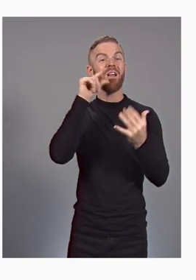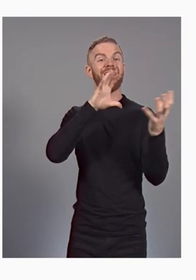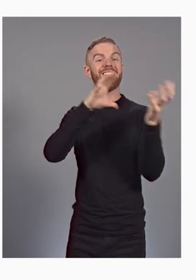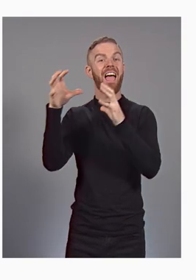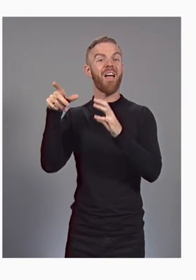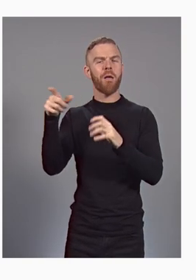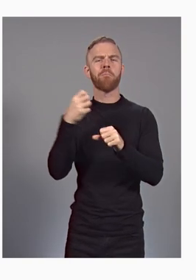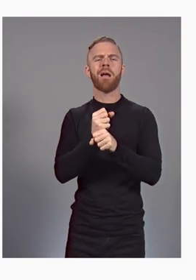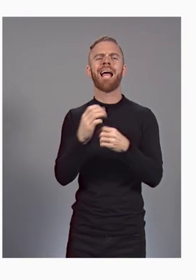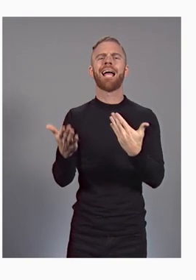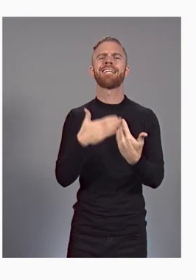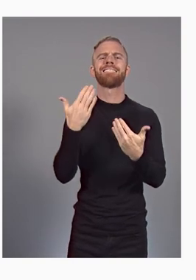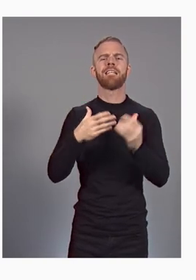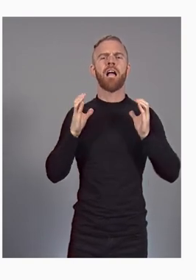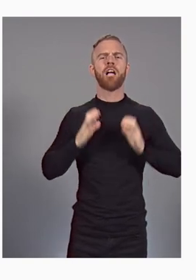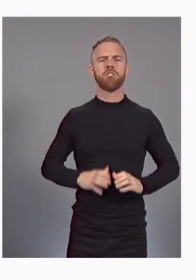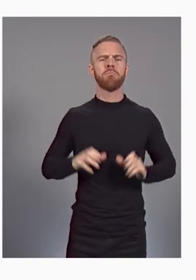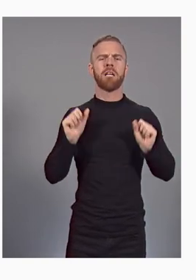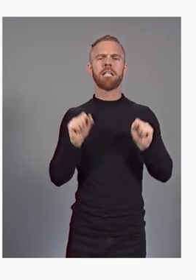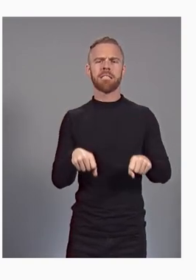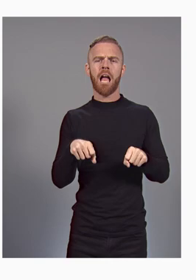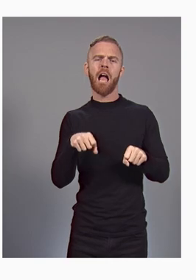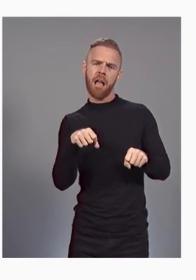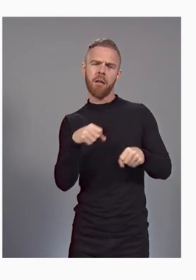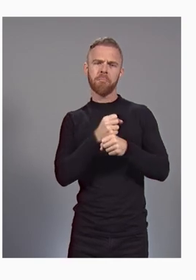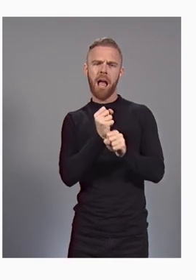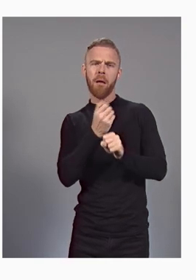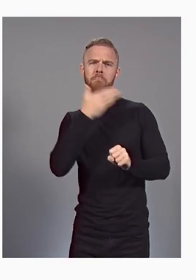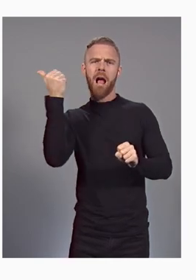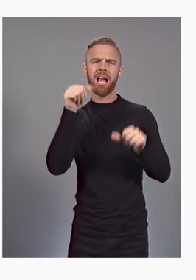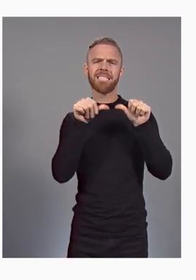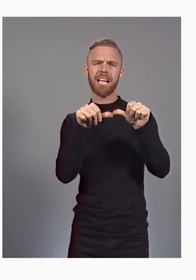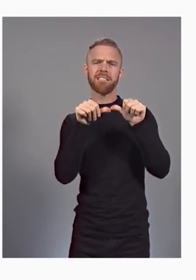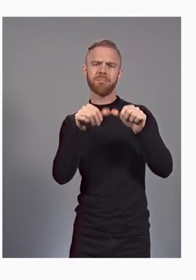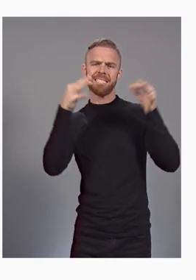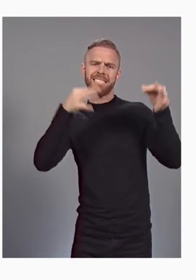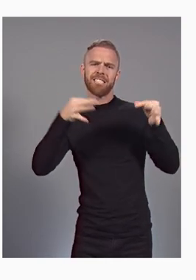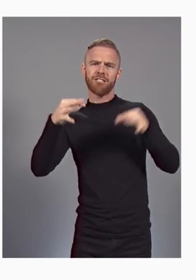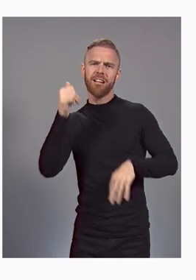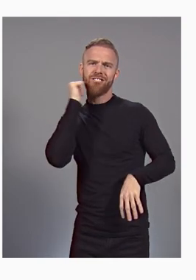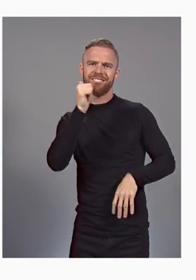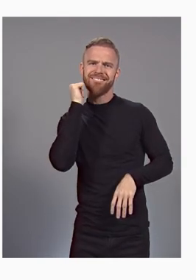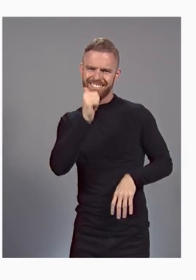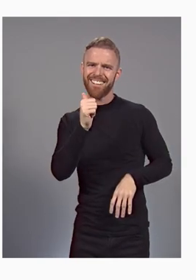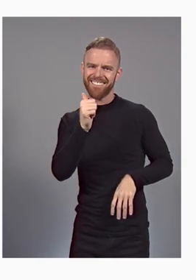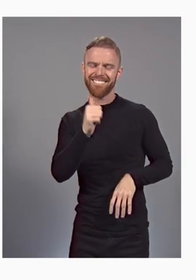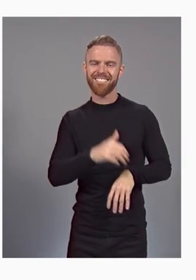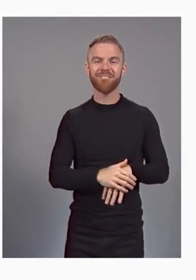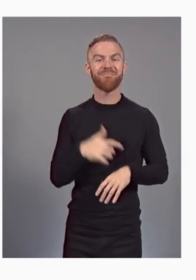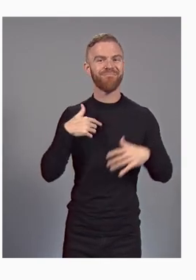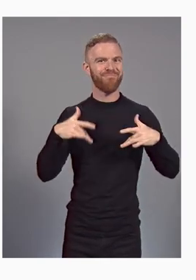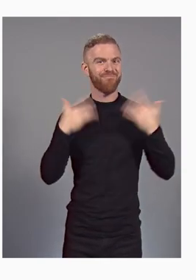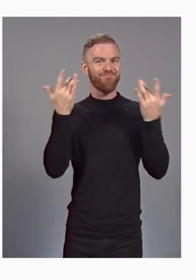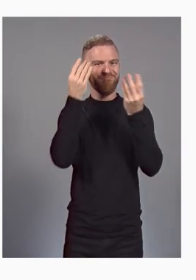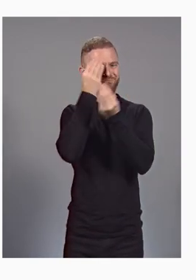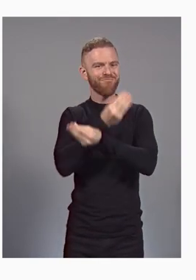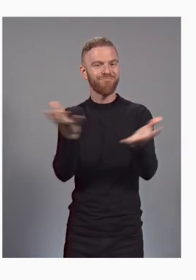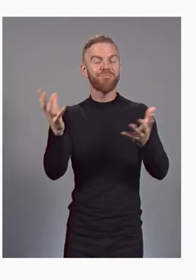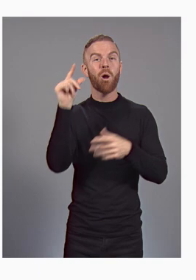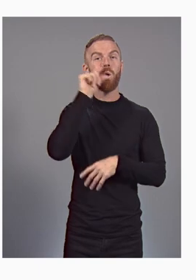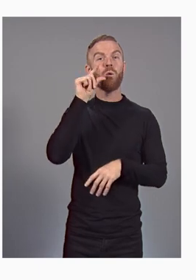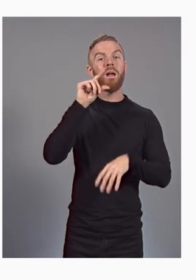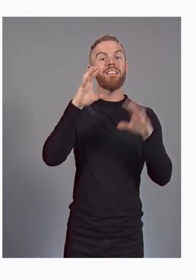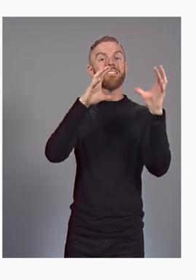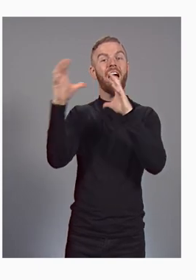customers to make better sustainability decisions every single day. I'm pleased to announce that Google